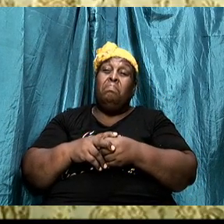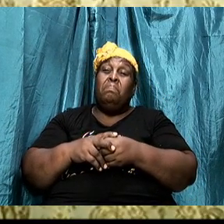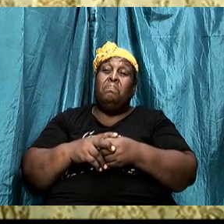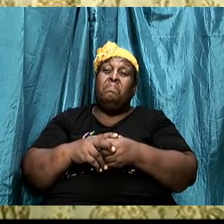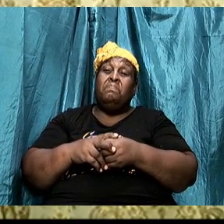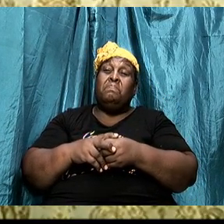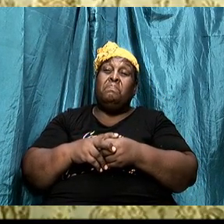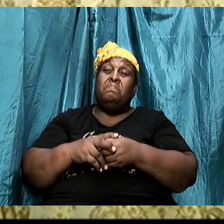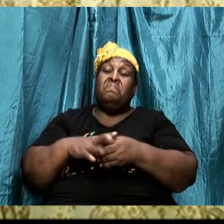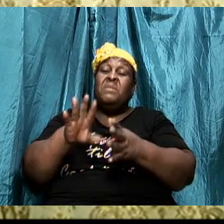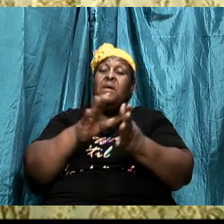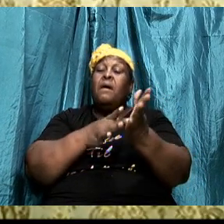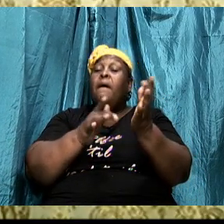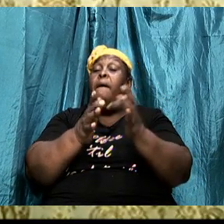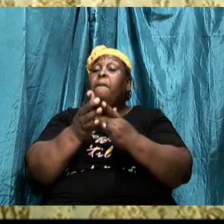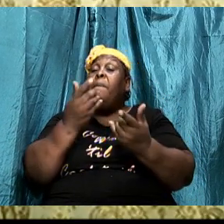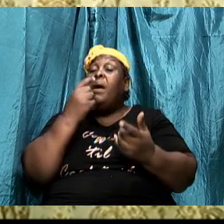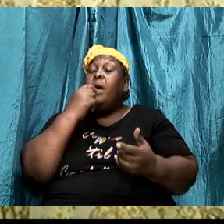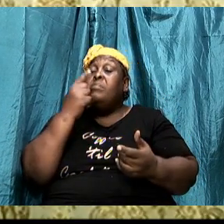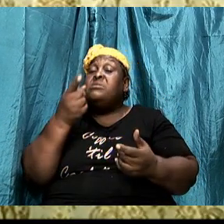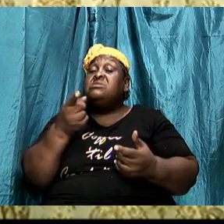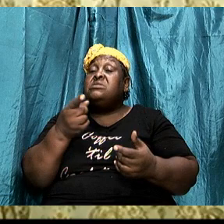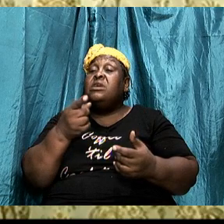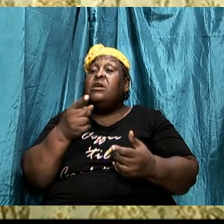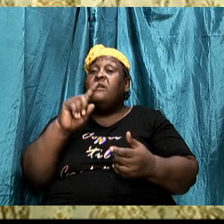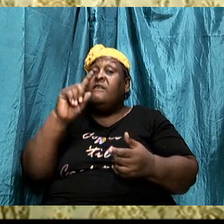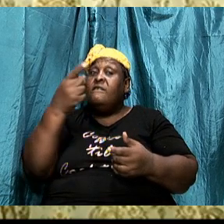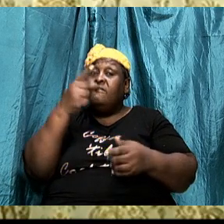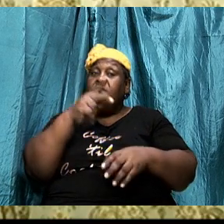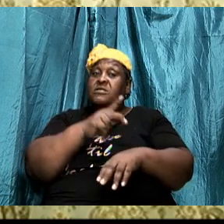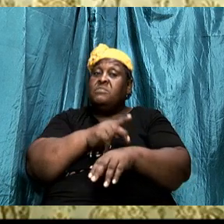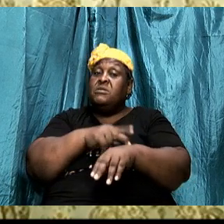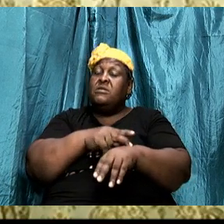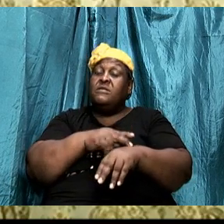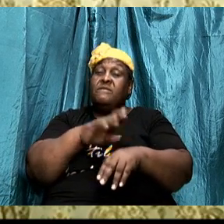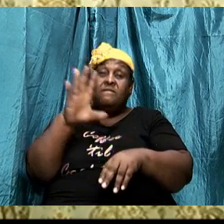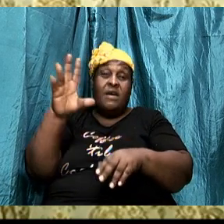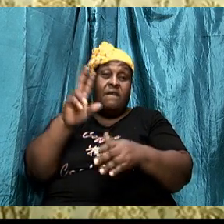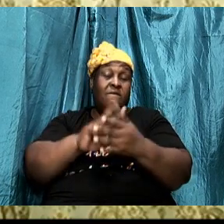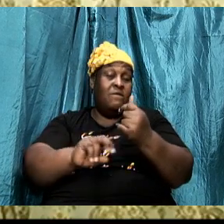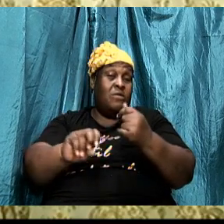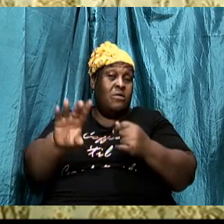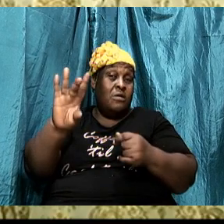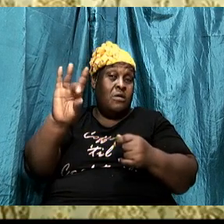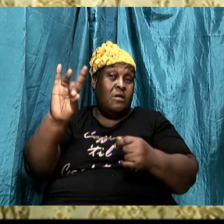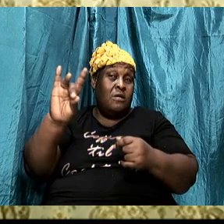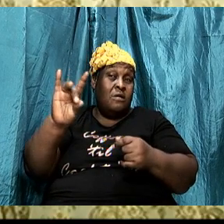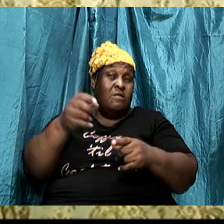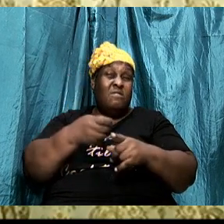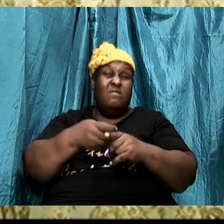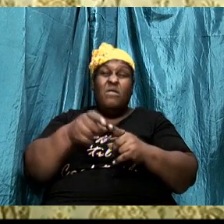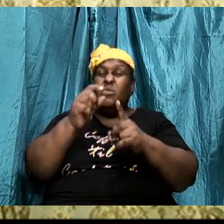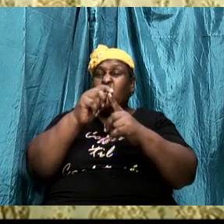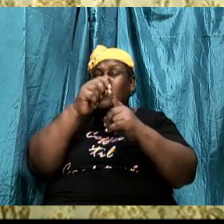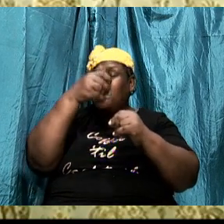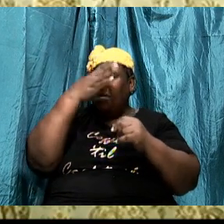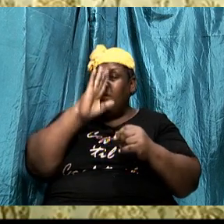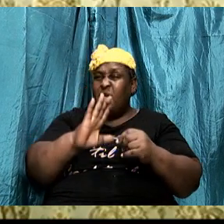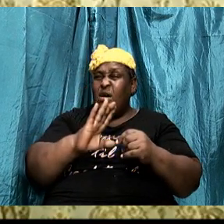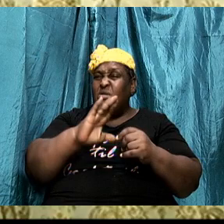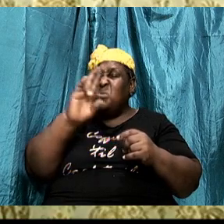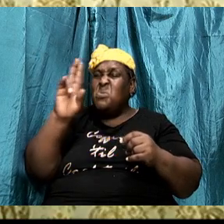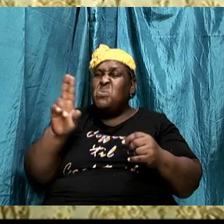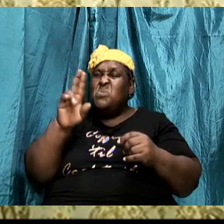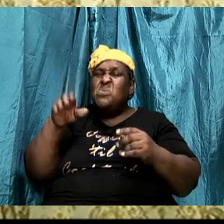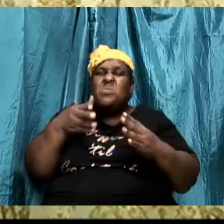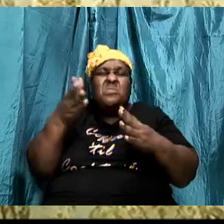abundantly. The Bible also said in 1 Peter 5, verses 8. So from the word of God, we deduce that